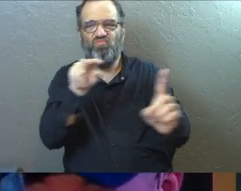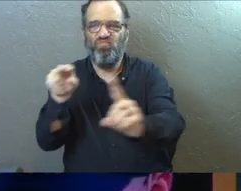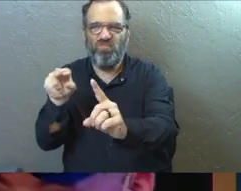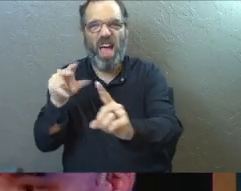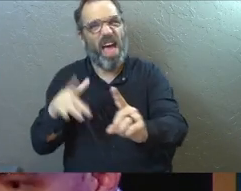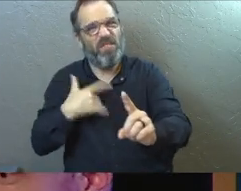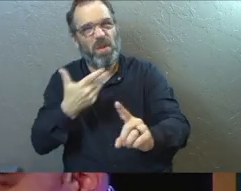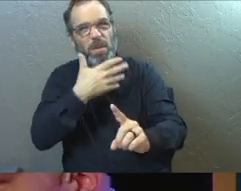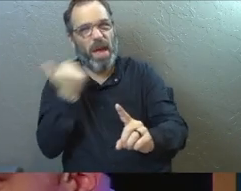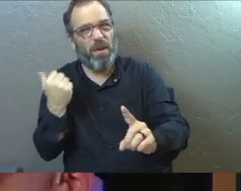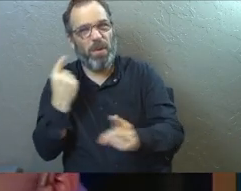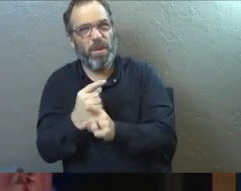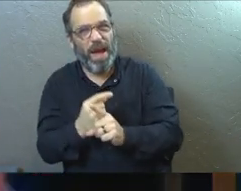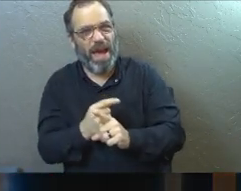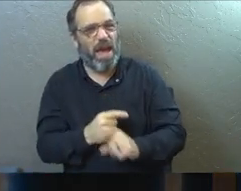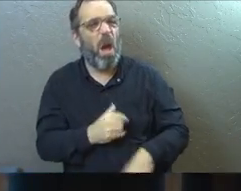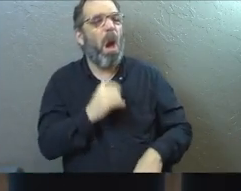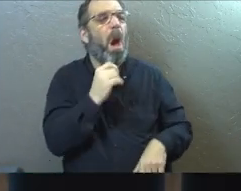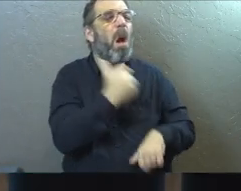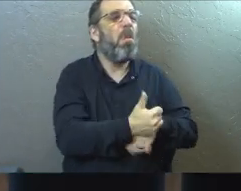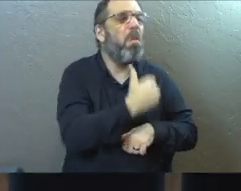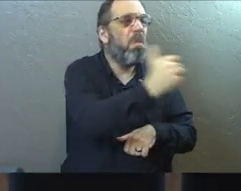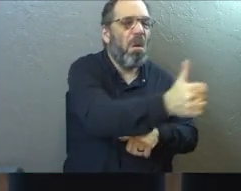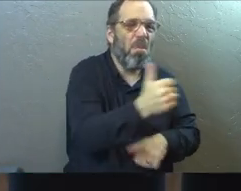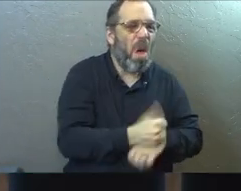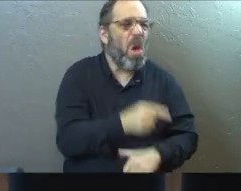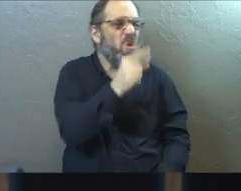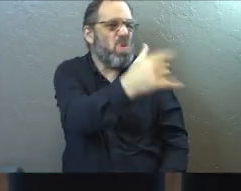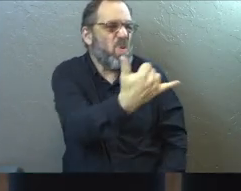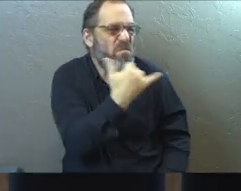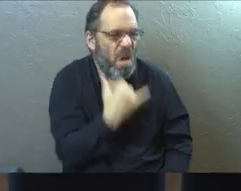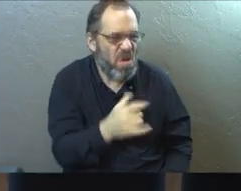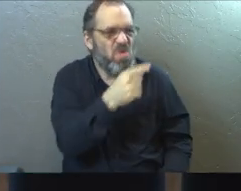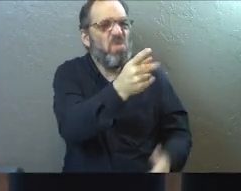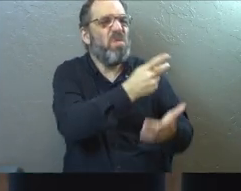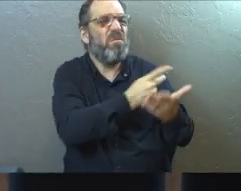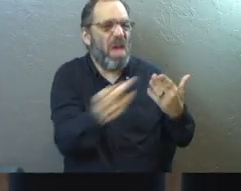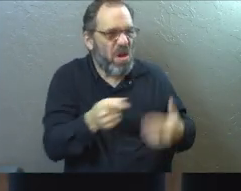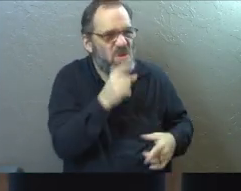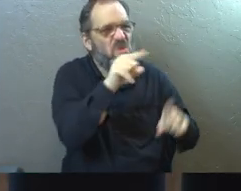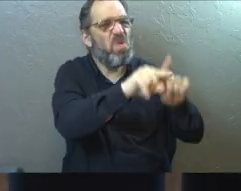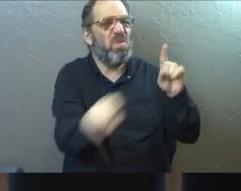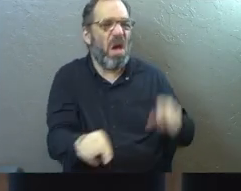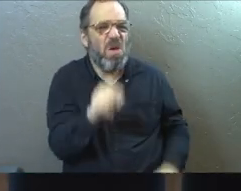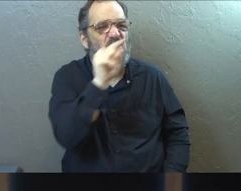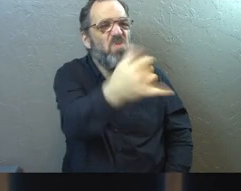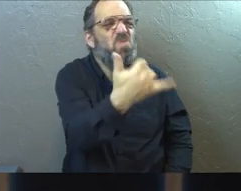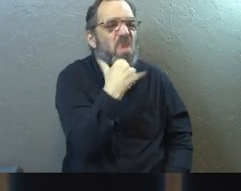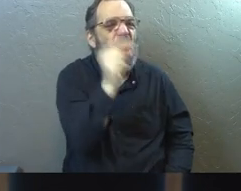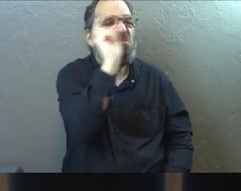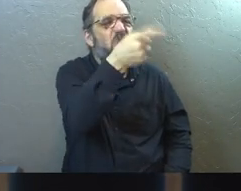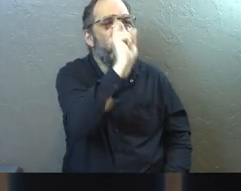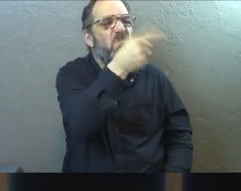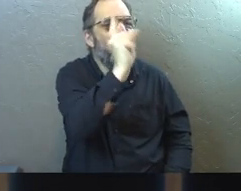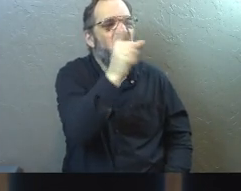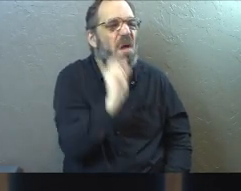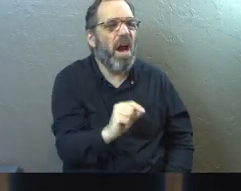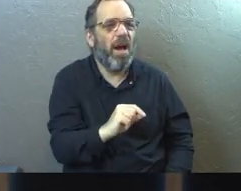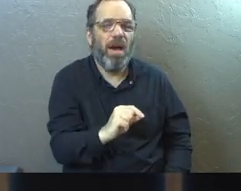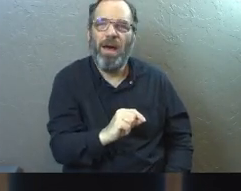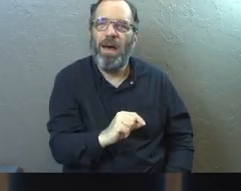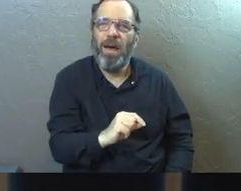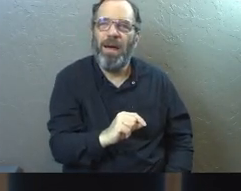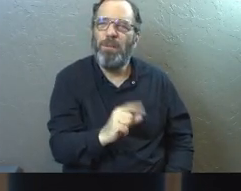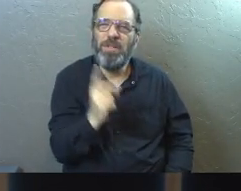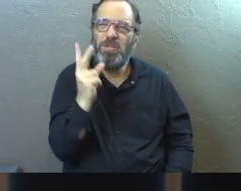That's what feels better, right? Like I want to highlight the places that you have fallen short. I want to highlight the things that you do wrong. And he's saying you can't even